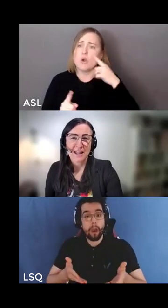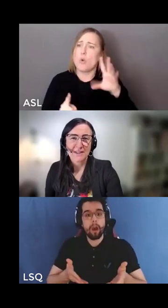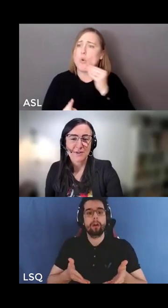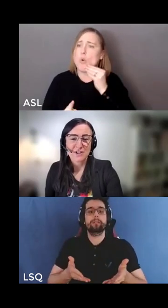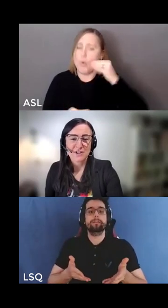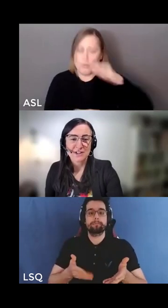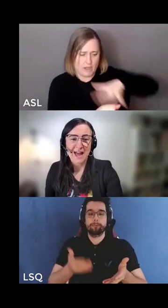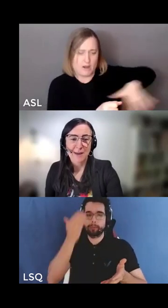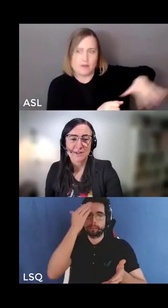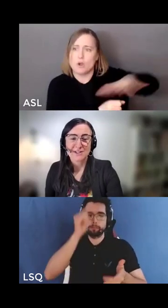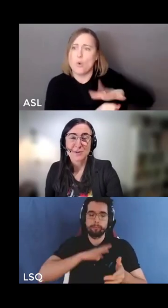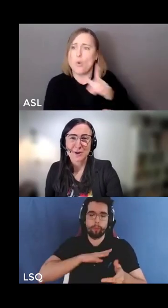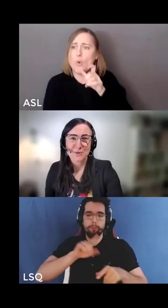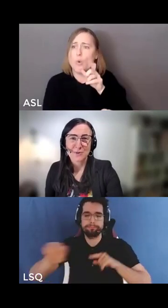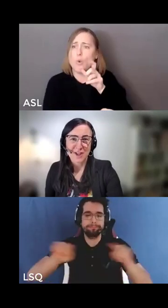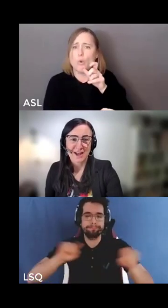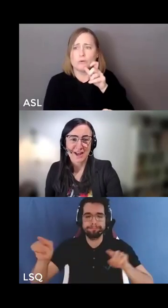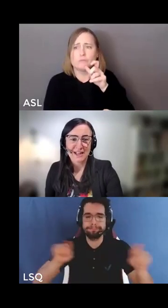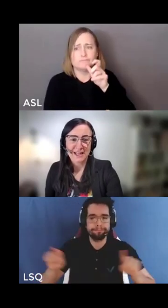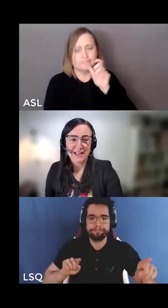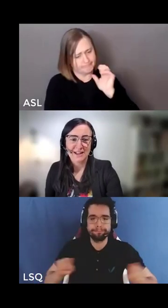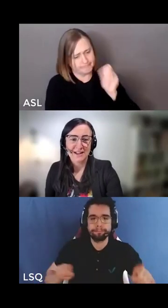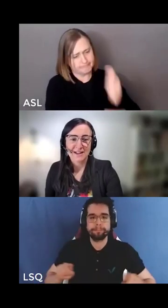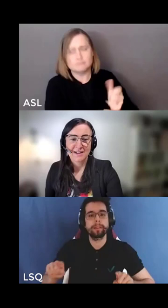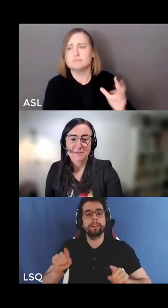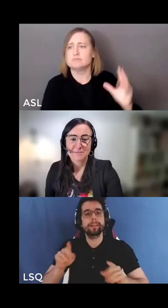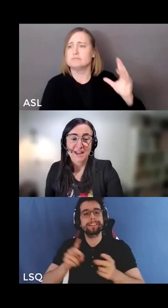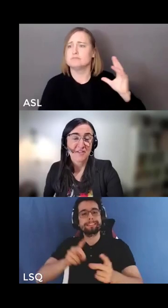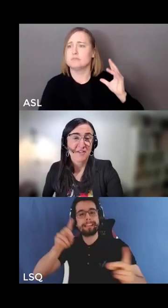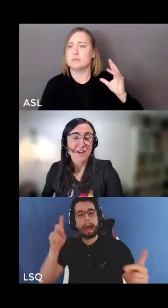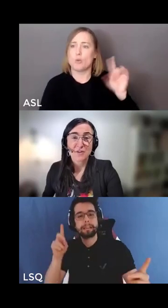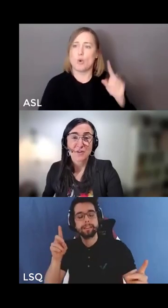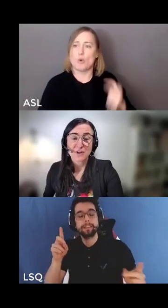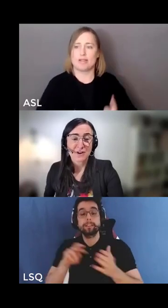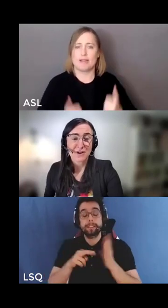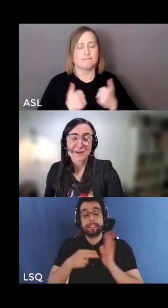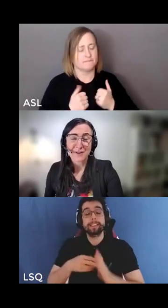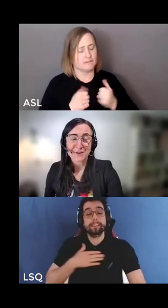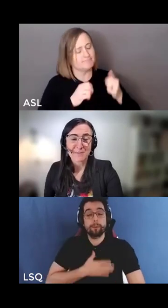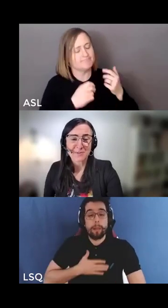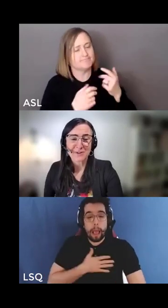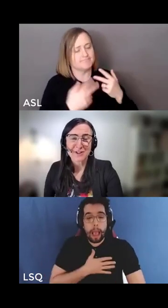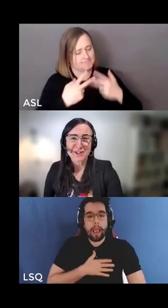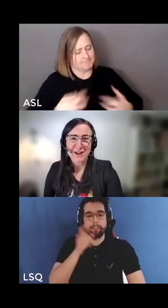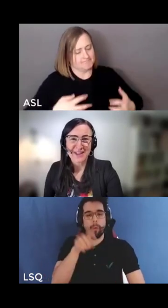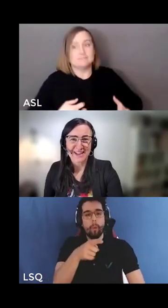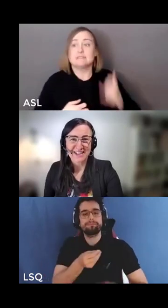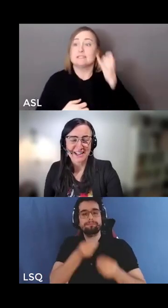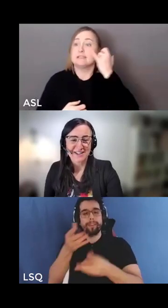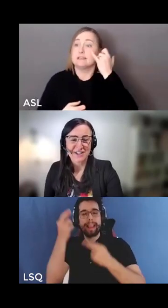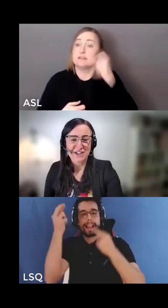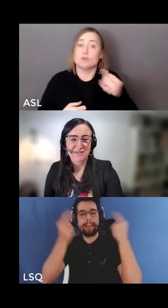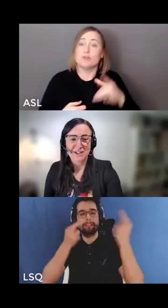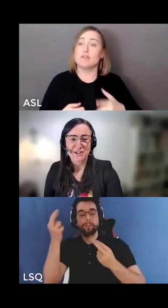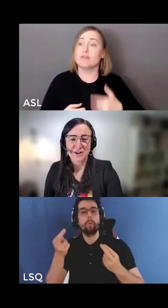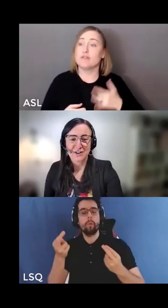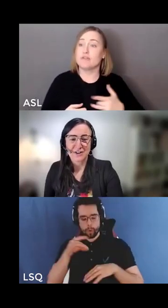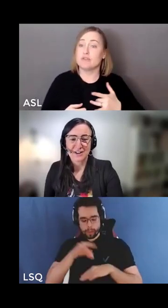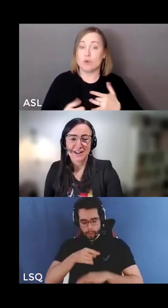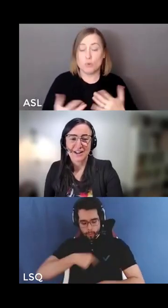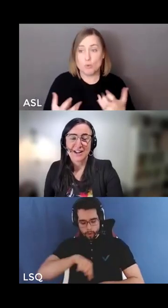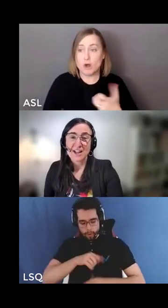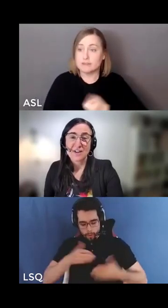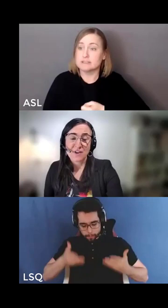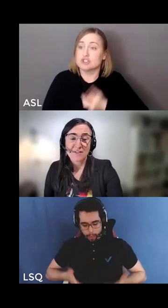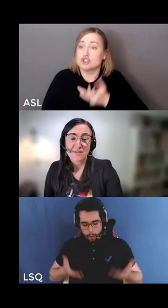and the original inhabitants where you reside and invite you if you're feel comfortable to share that in the chat feature.